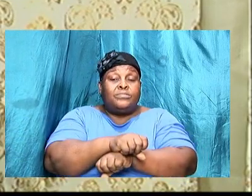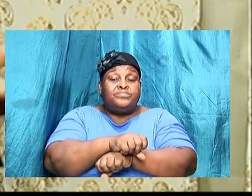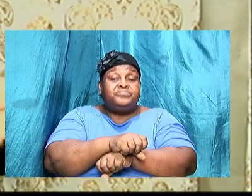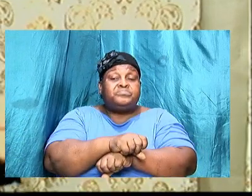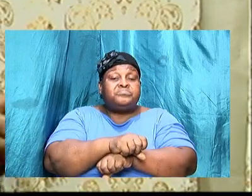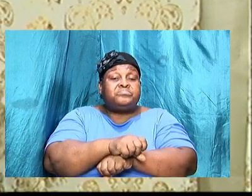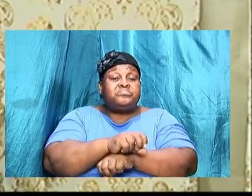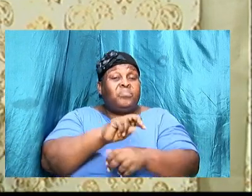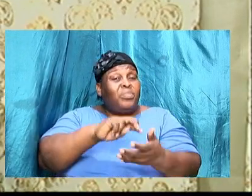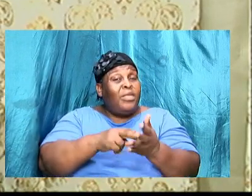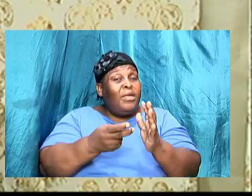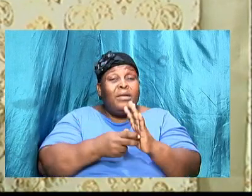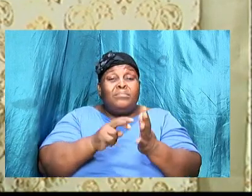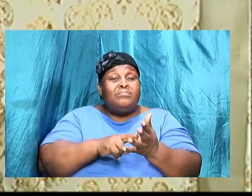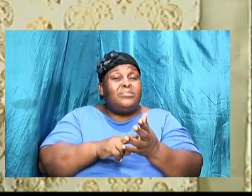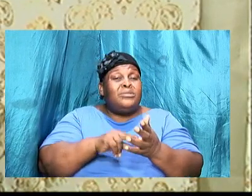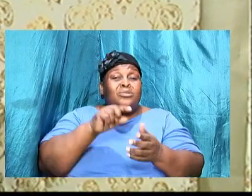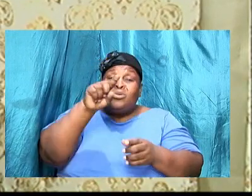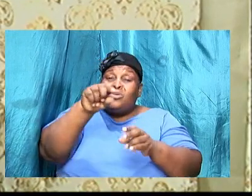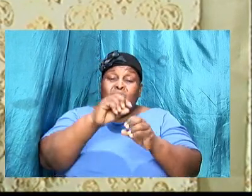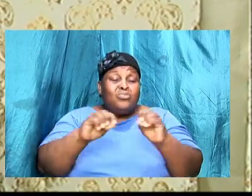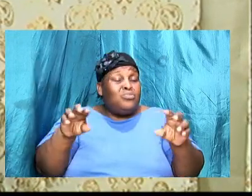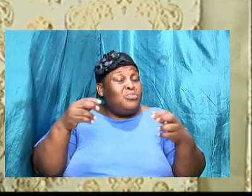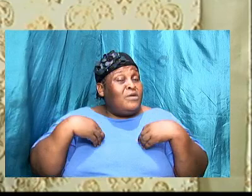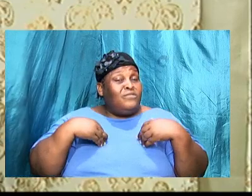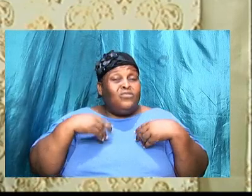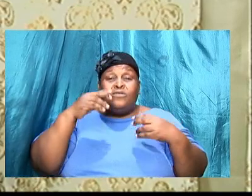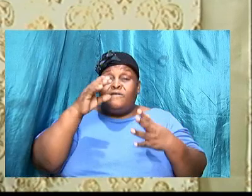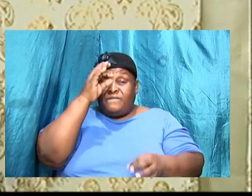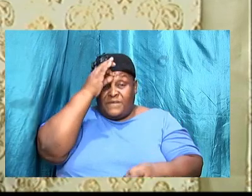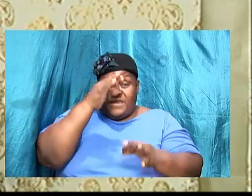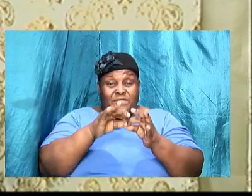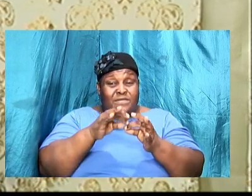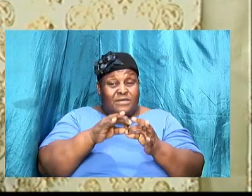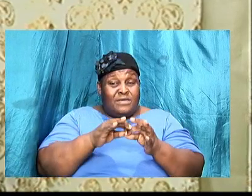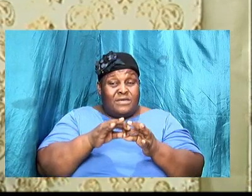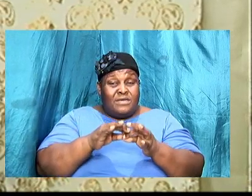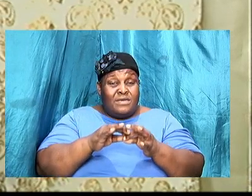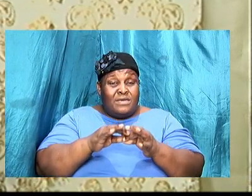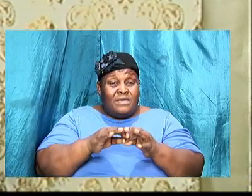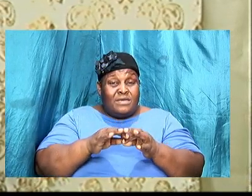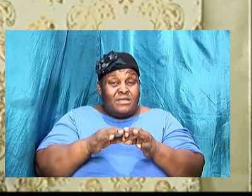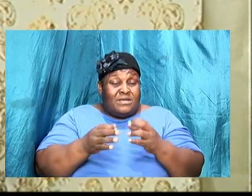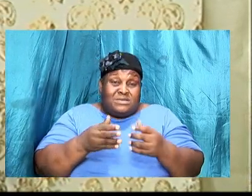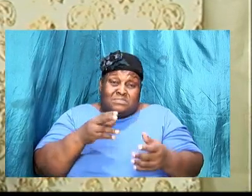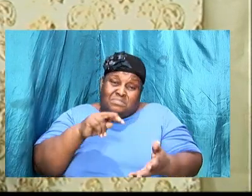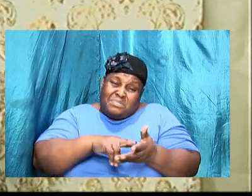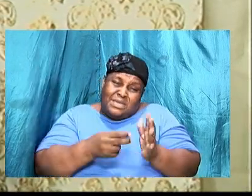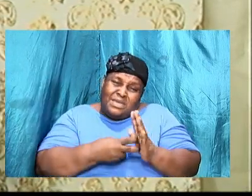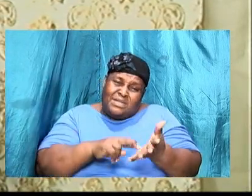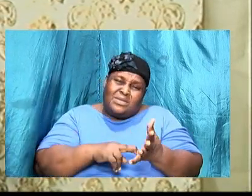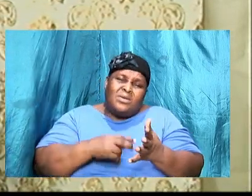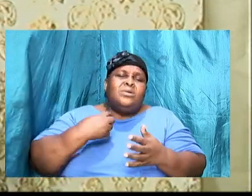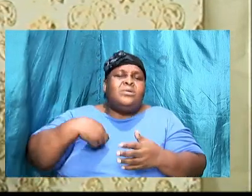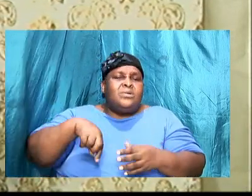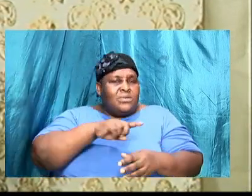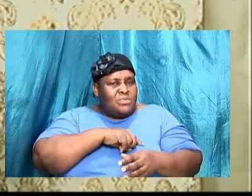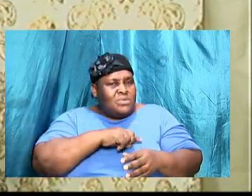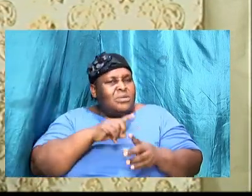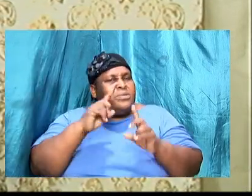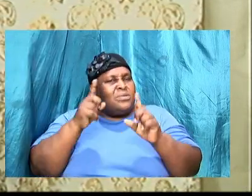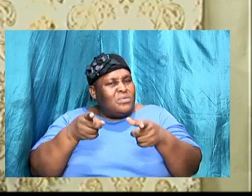it means that you don't have any faith does this mean then that we are going to get up and do